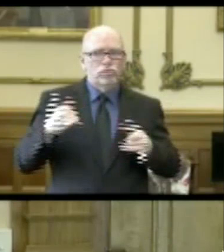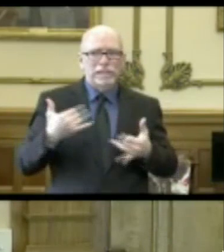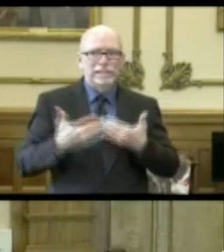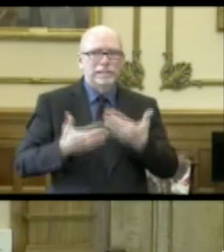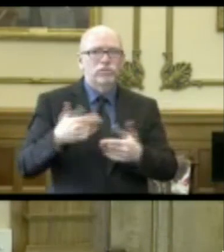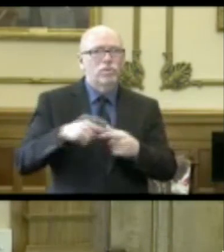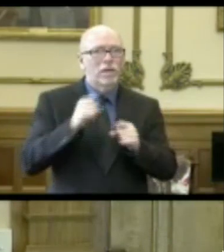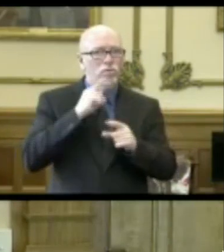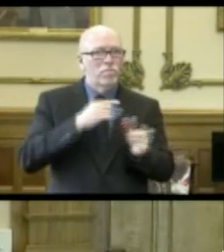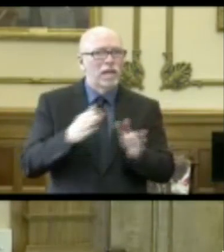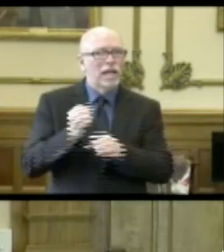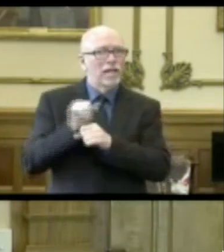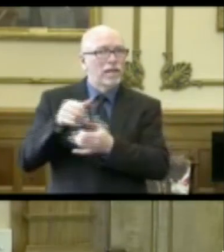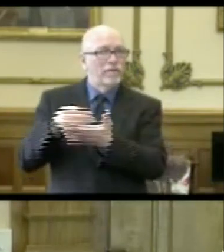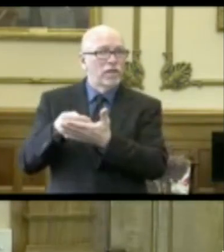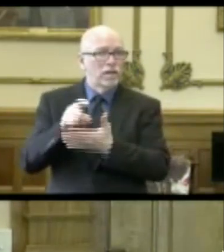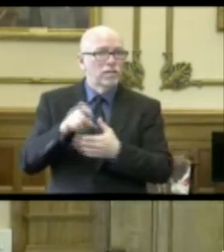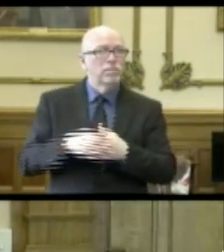prepare to get that funding?